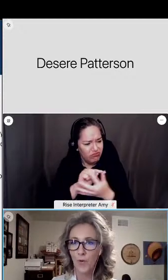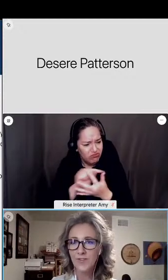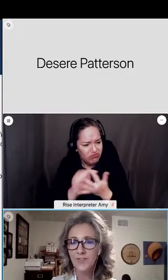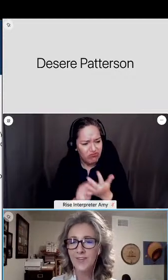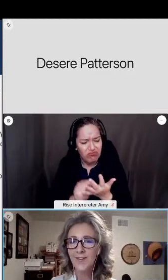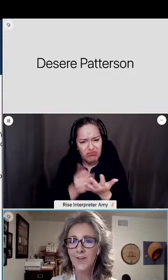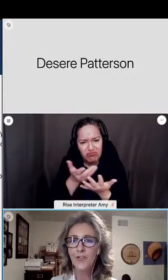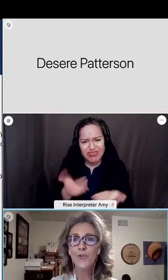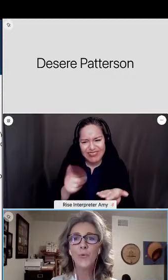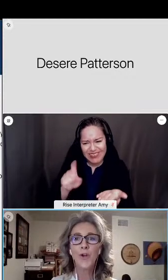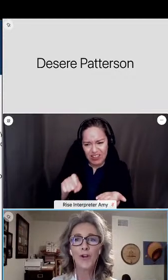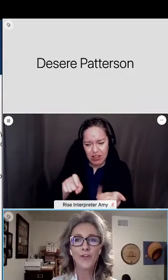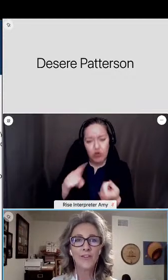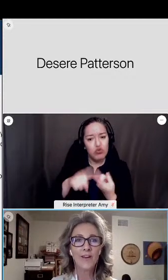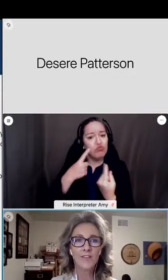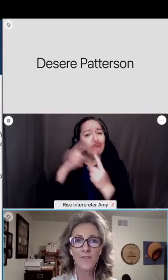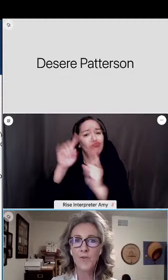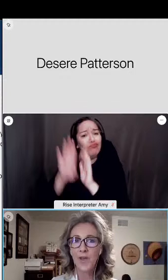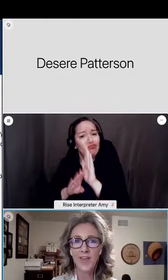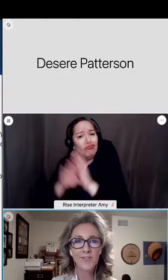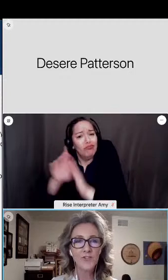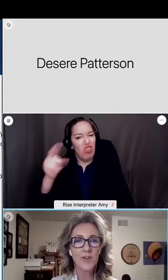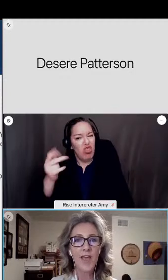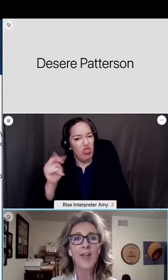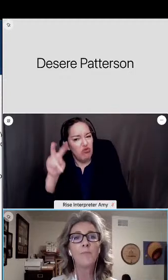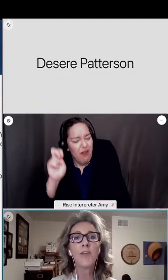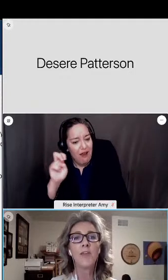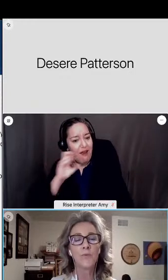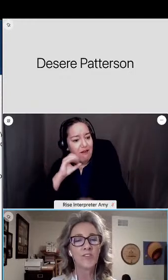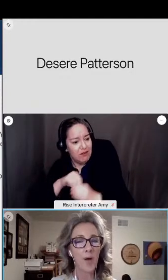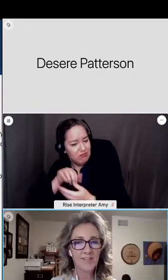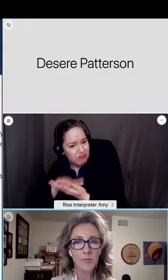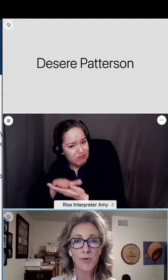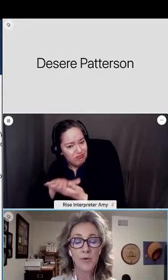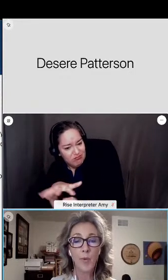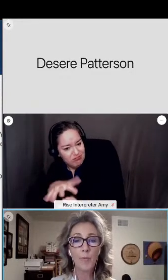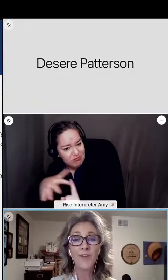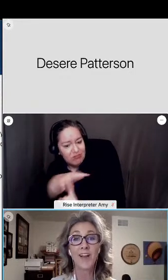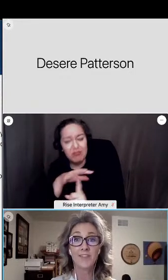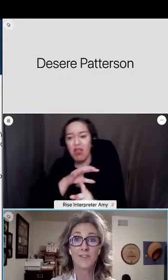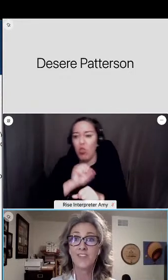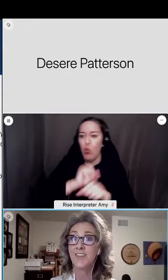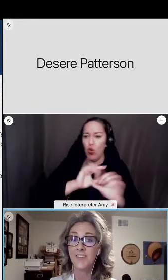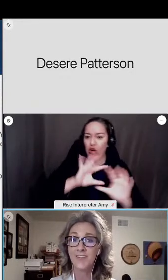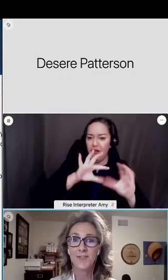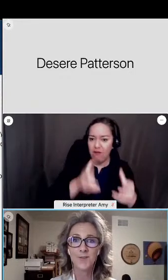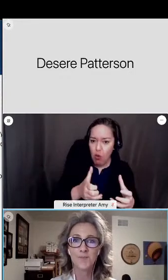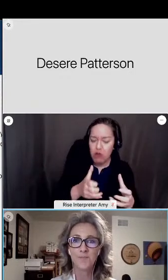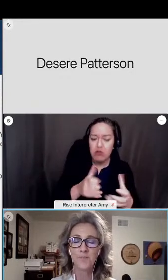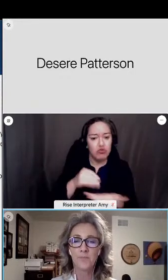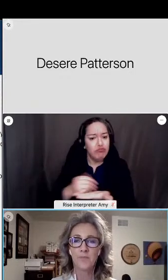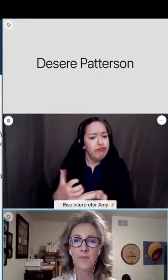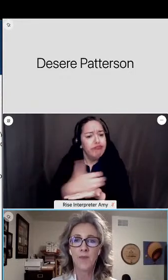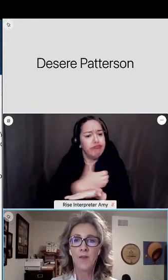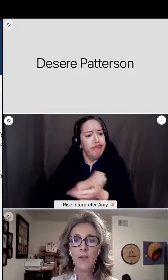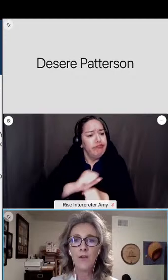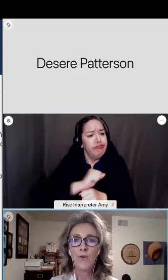in the workforce to earn a living wage and be responsible, productive citizens.